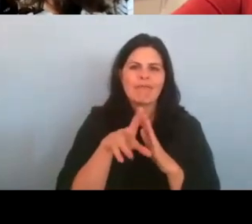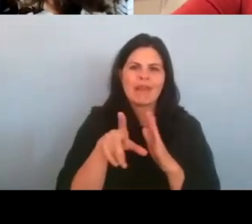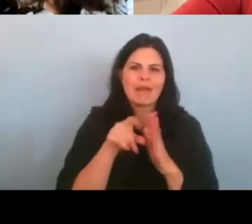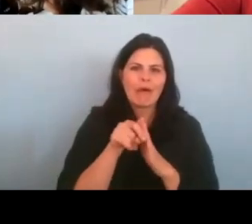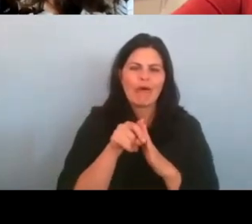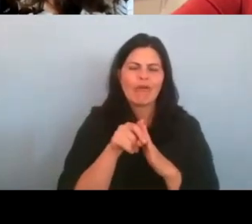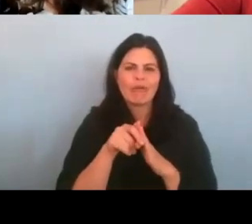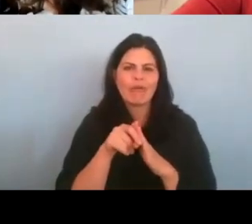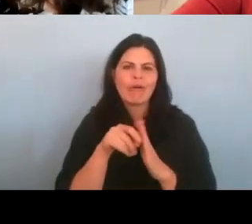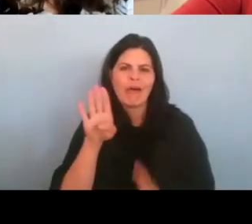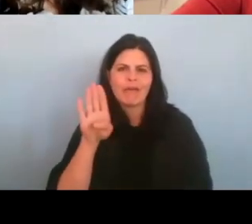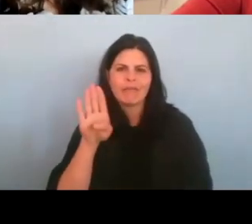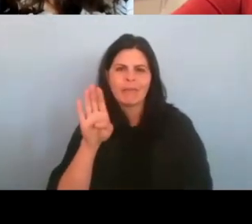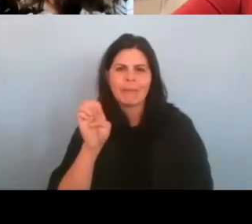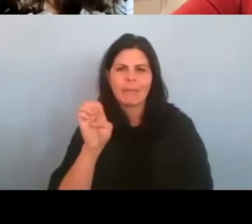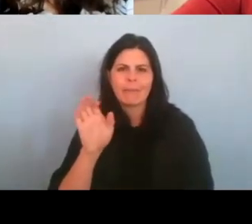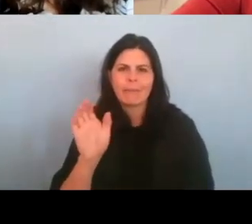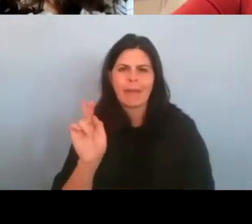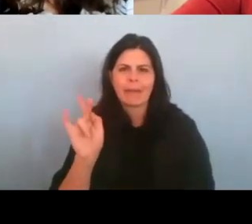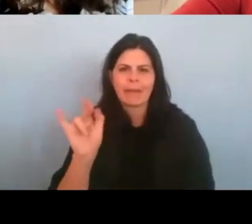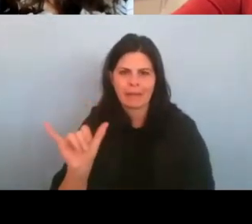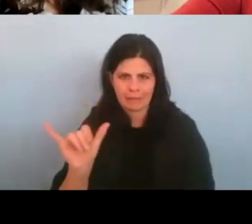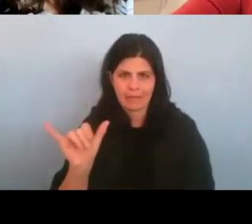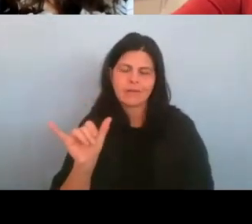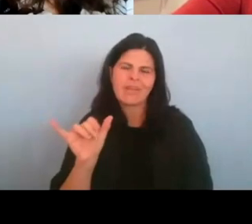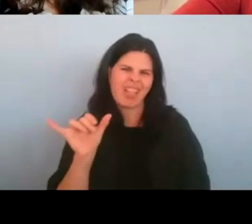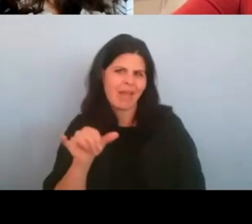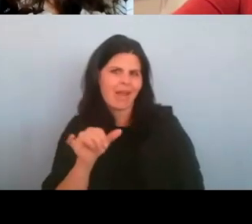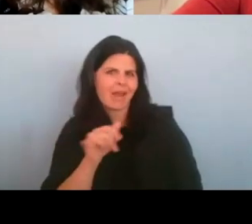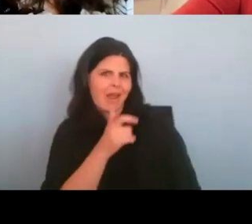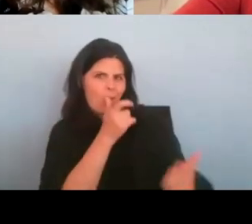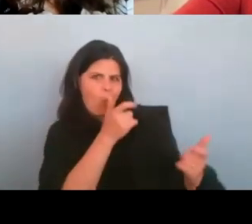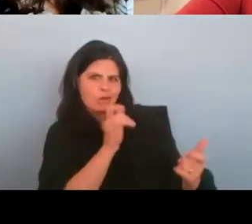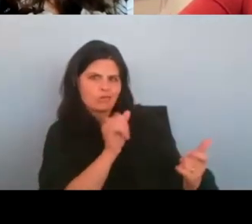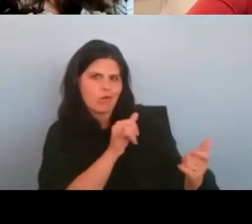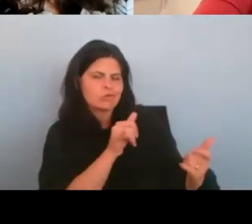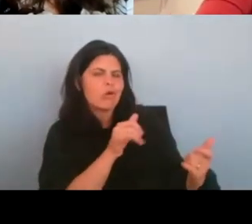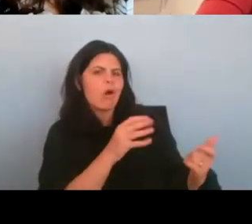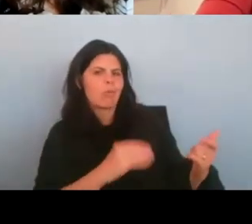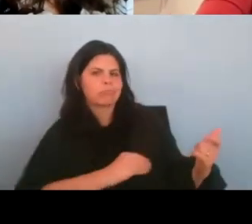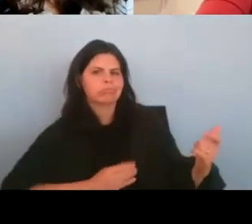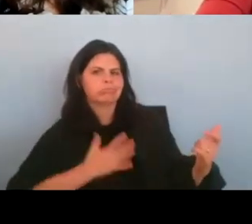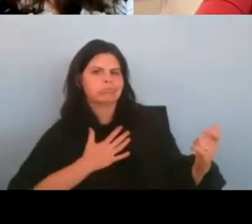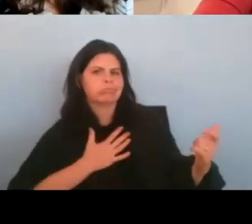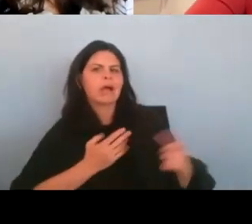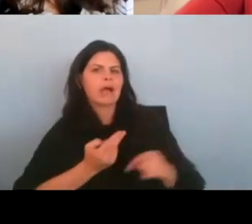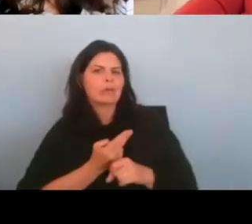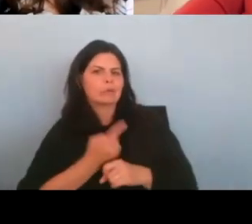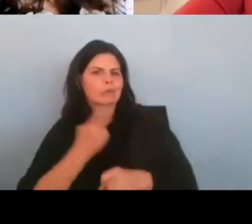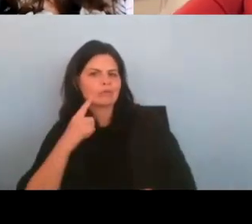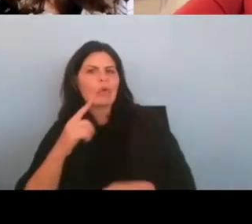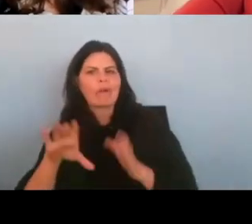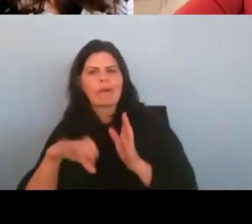so that was also, uh, what I, uh, that was also inspiration that I used for you, Al.